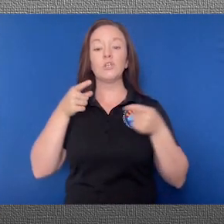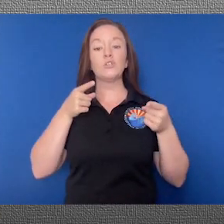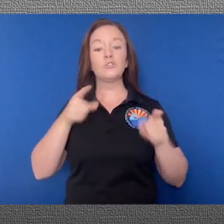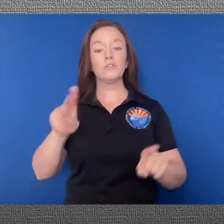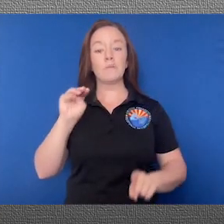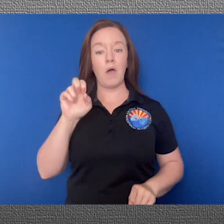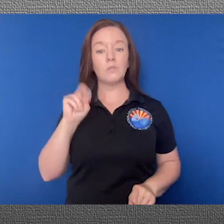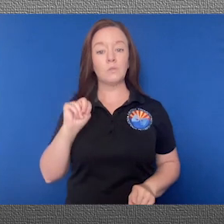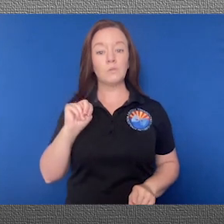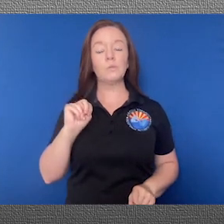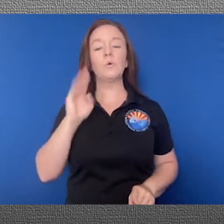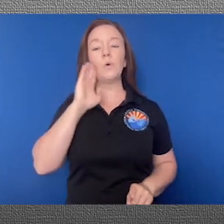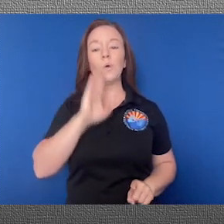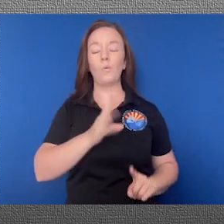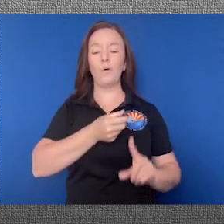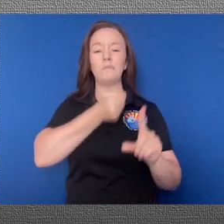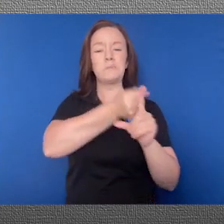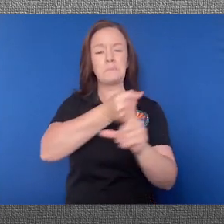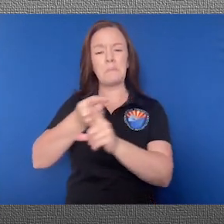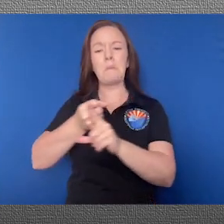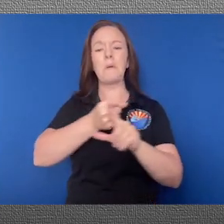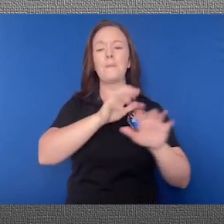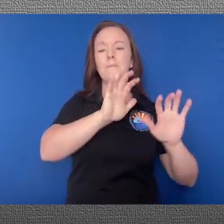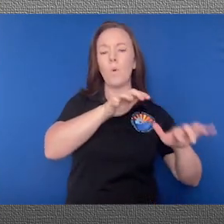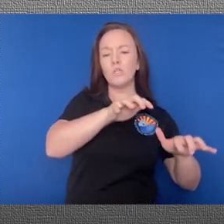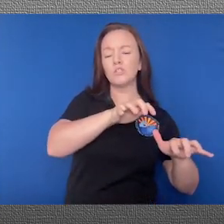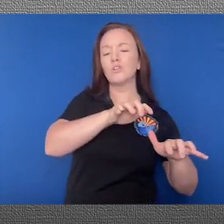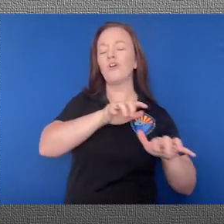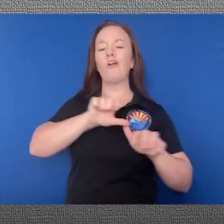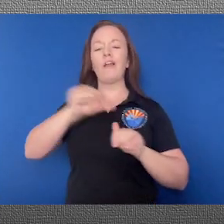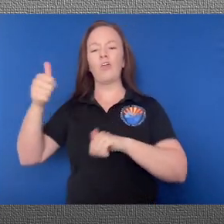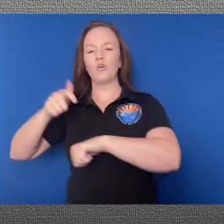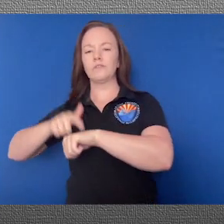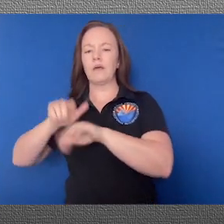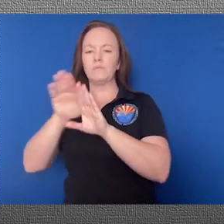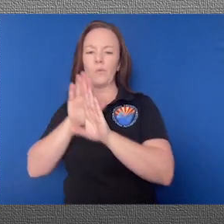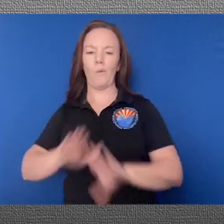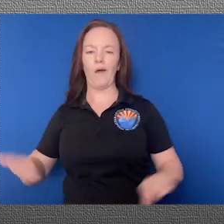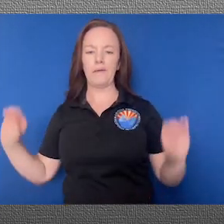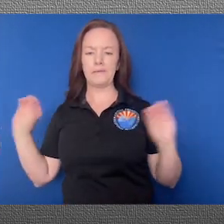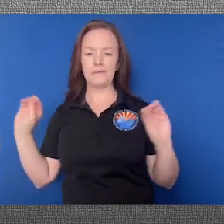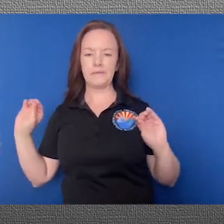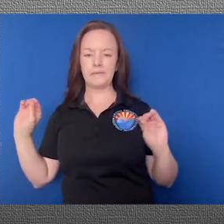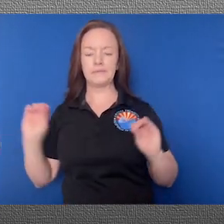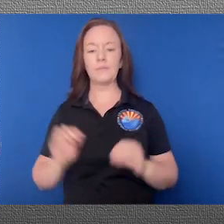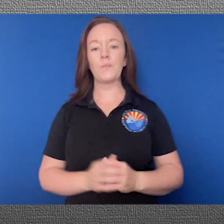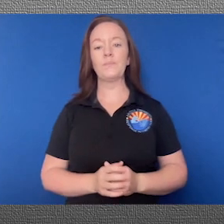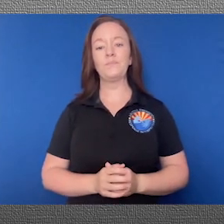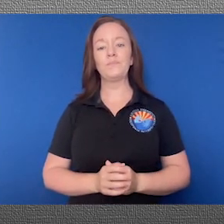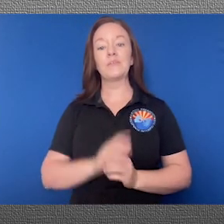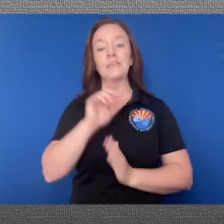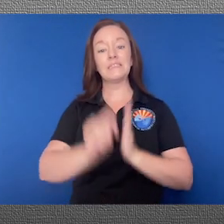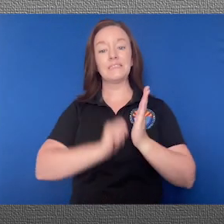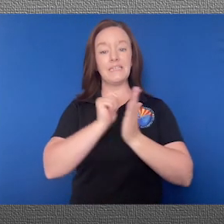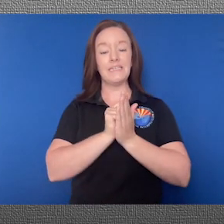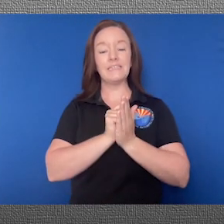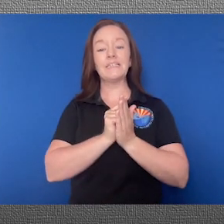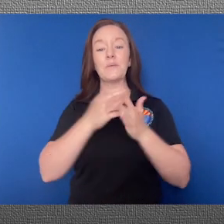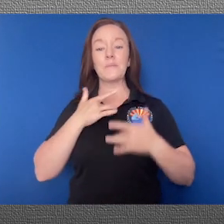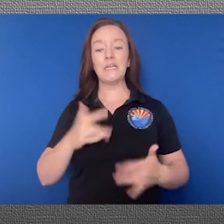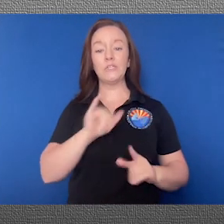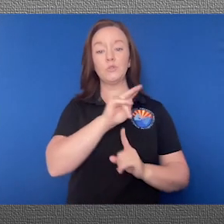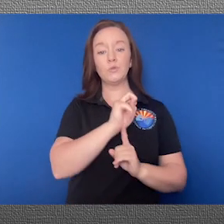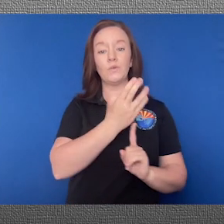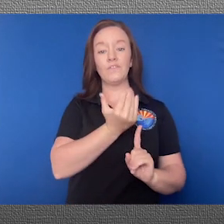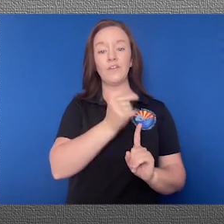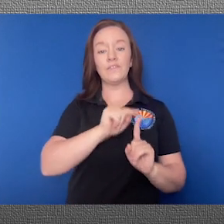we will see periods of moisture surges fluctuating with periods of quiet weather. Although the climatological monsoon season runs from June